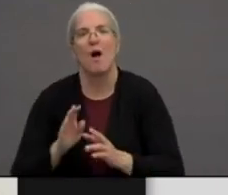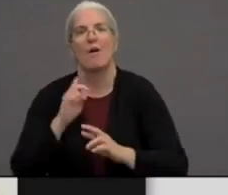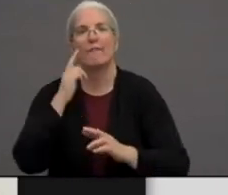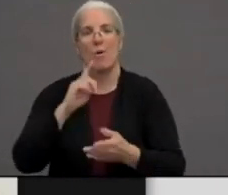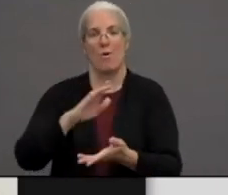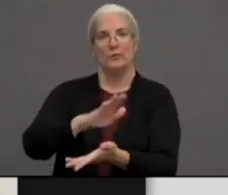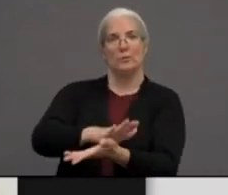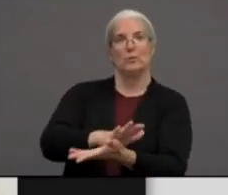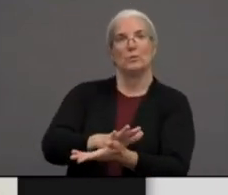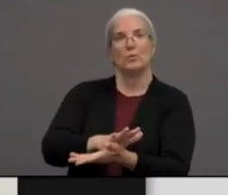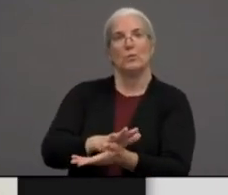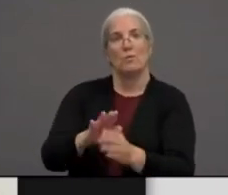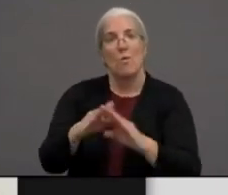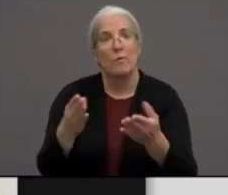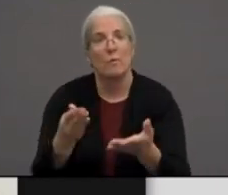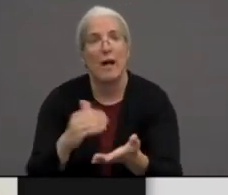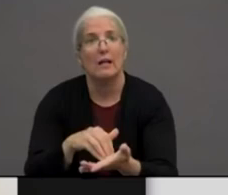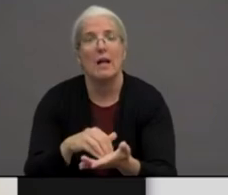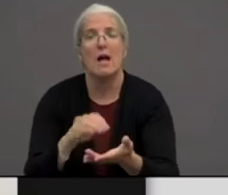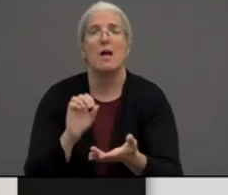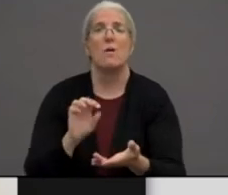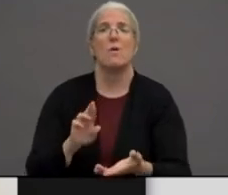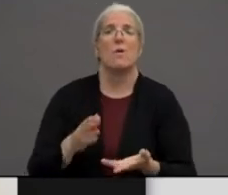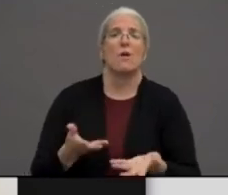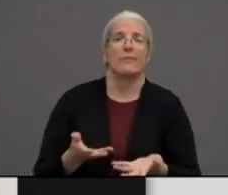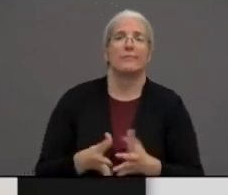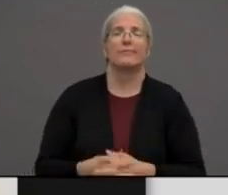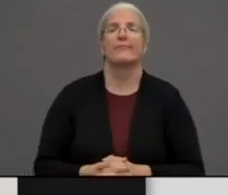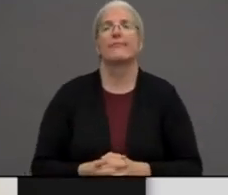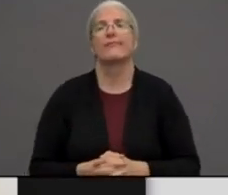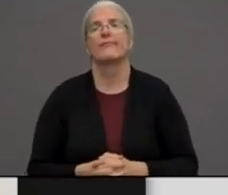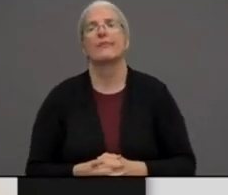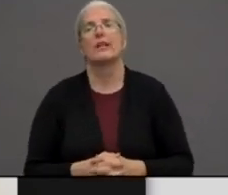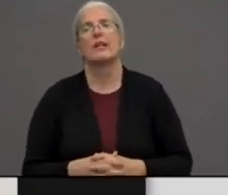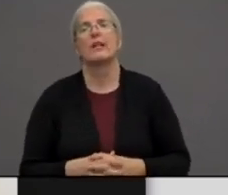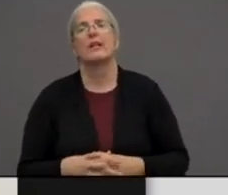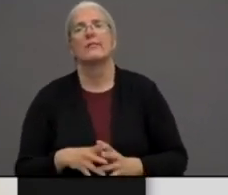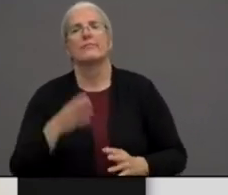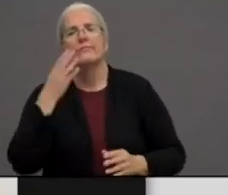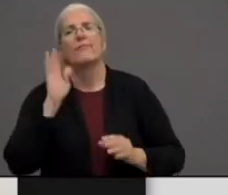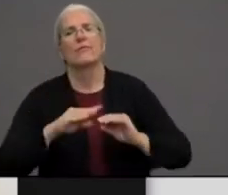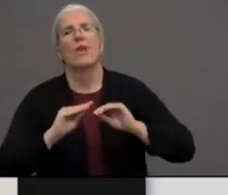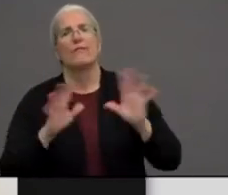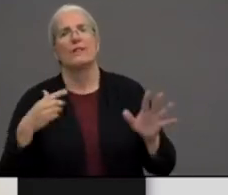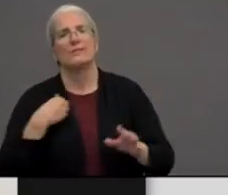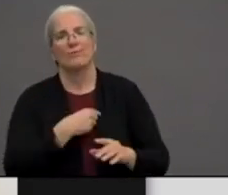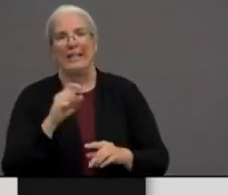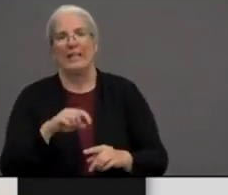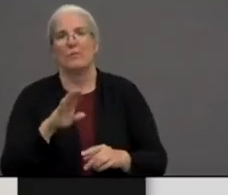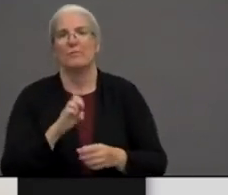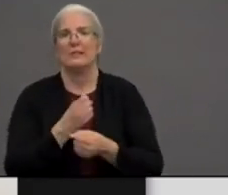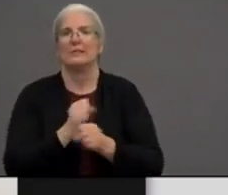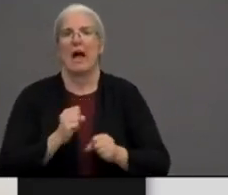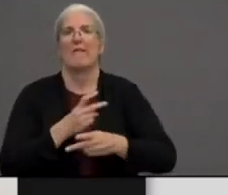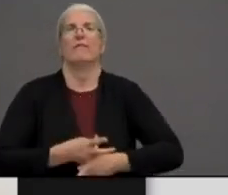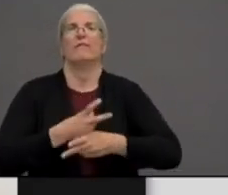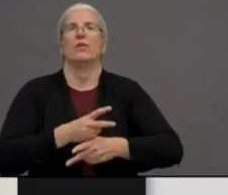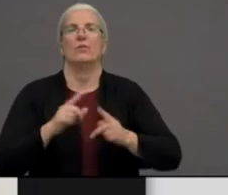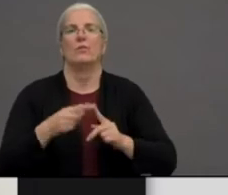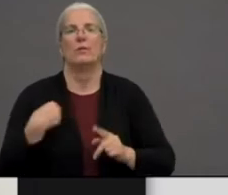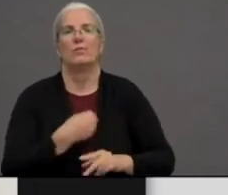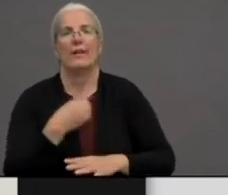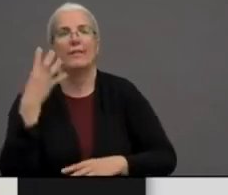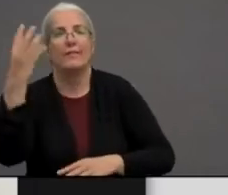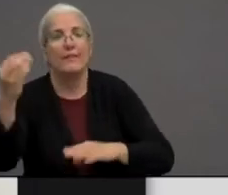And because just like how it needs to be safe for us when we leave the house, it does need to be safe for them to leave the house as well. So